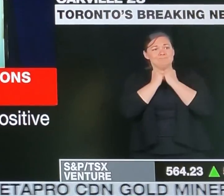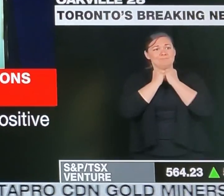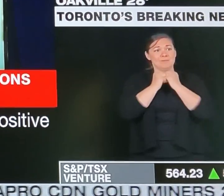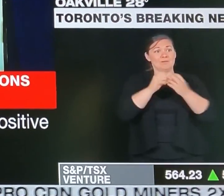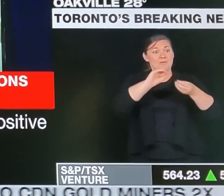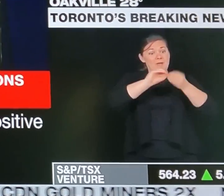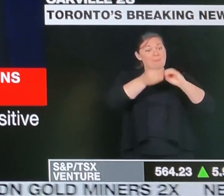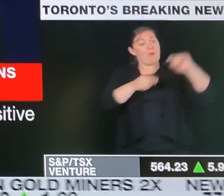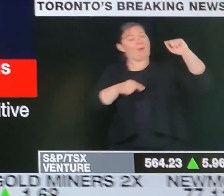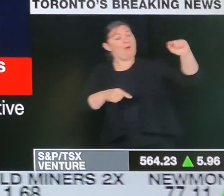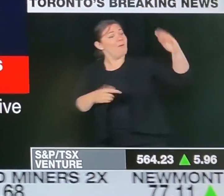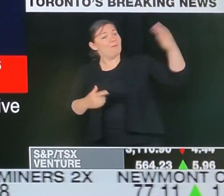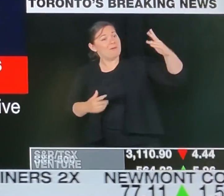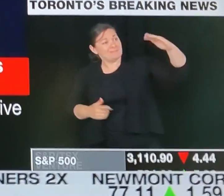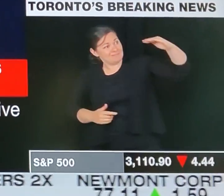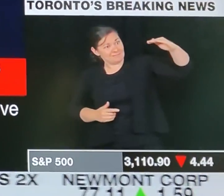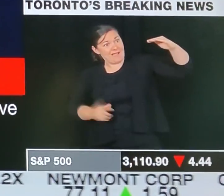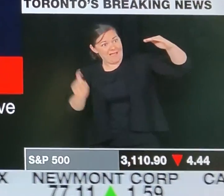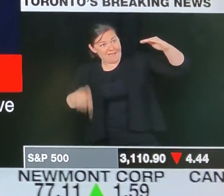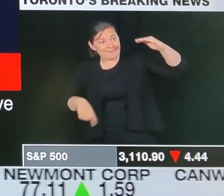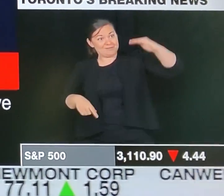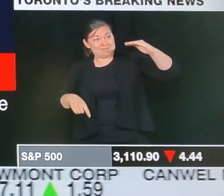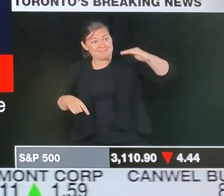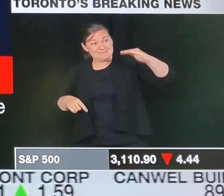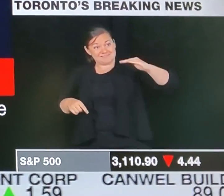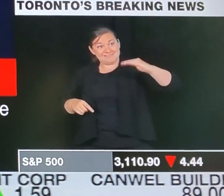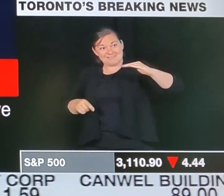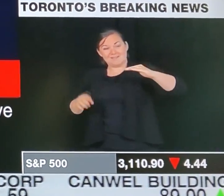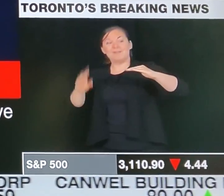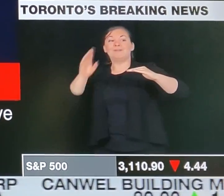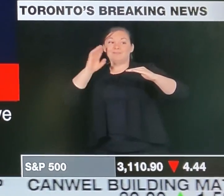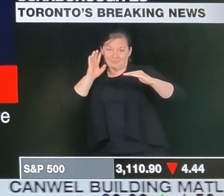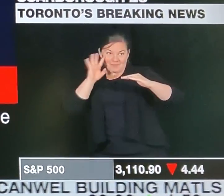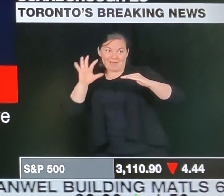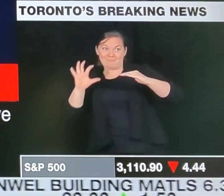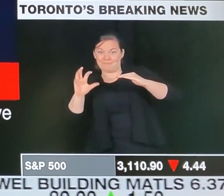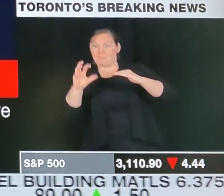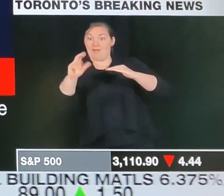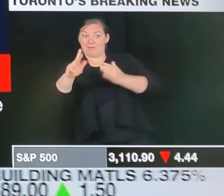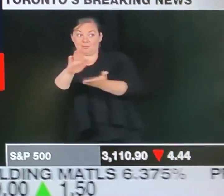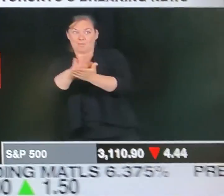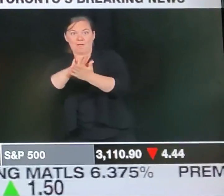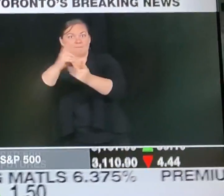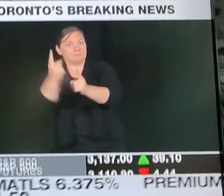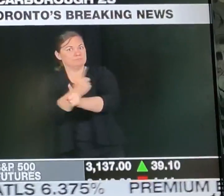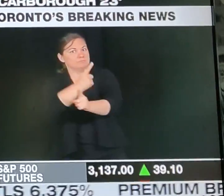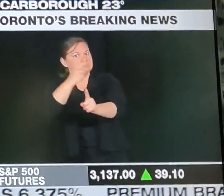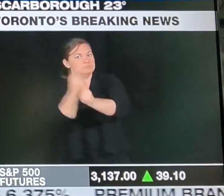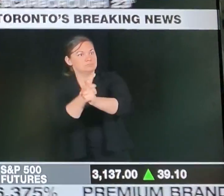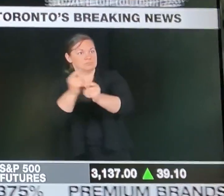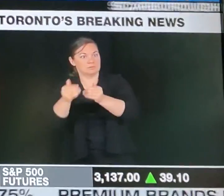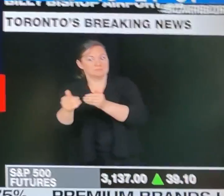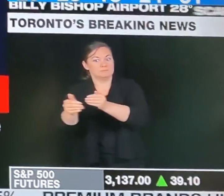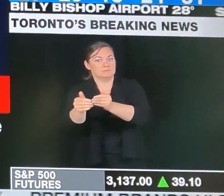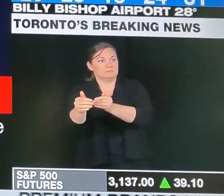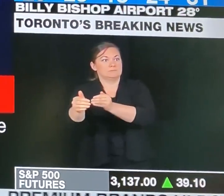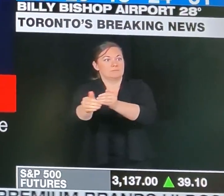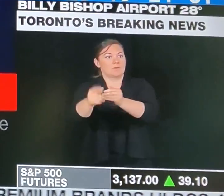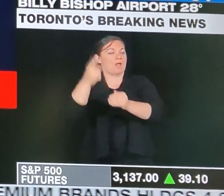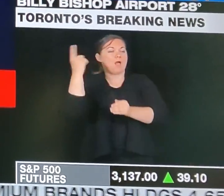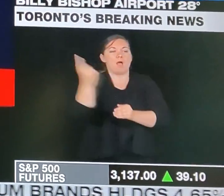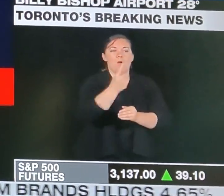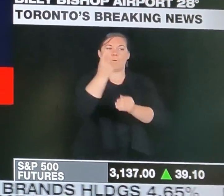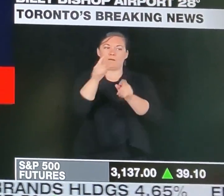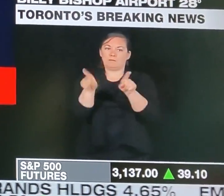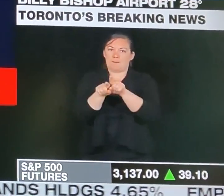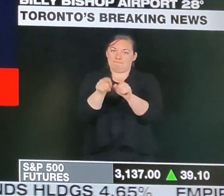Folks, we know kids need to be in class. We have heard this loud and clear from the hospital for sick children and other medical leaders. The